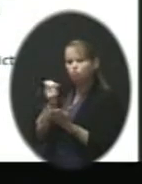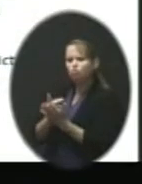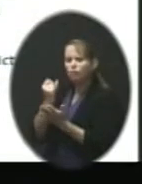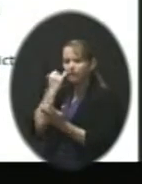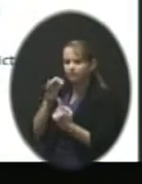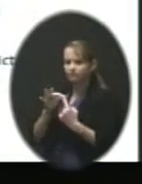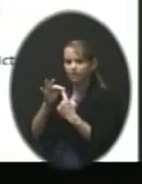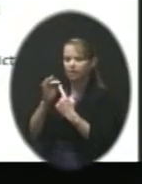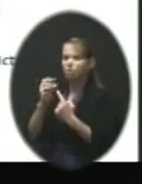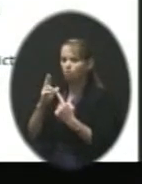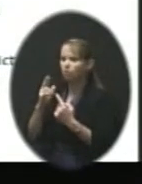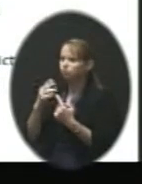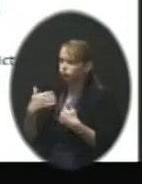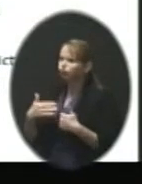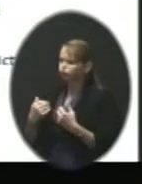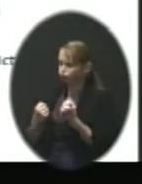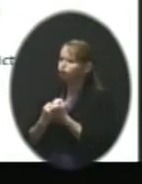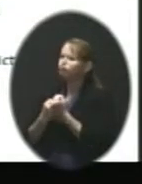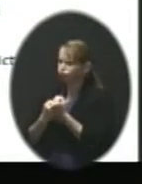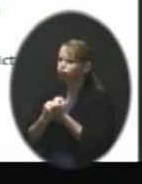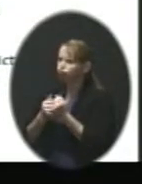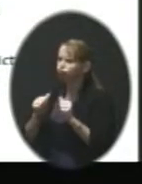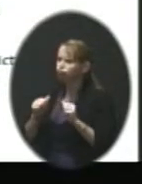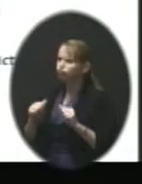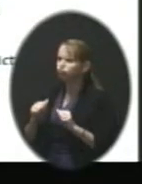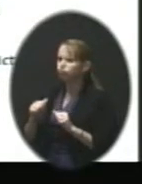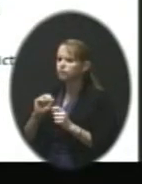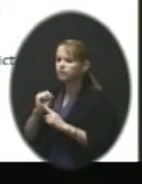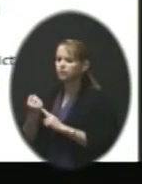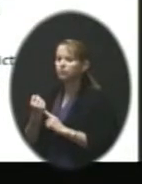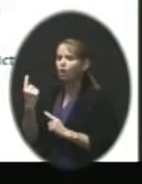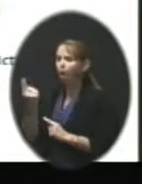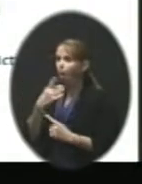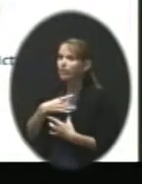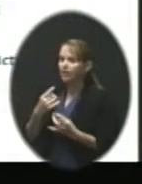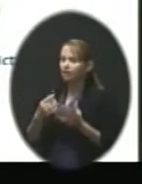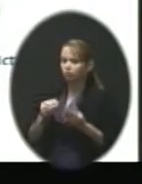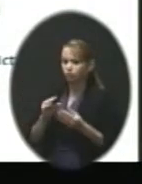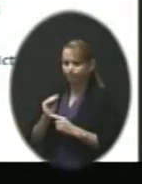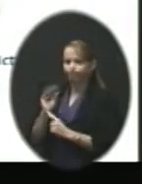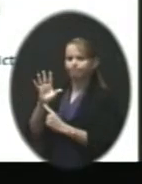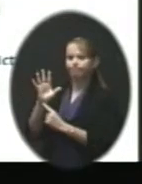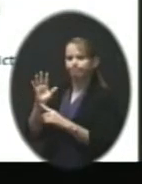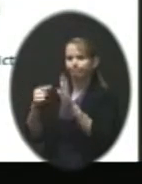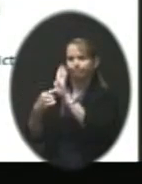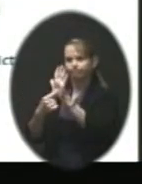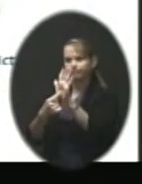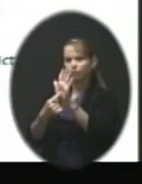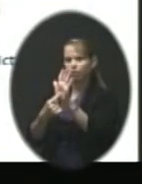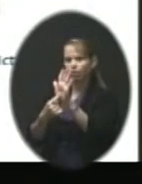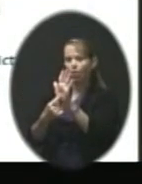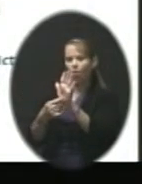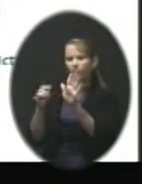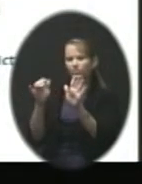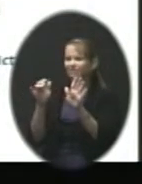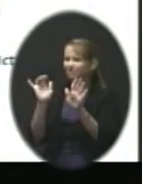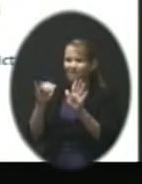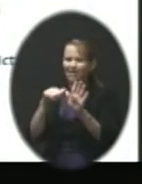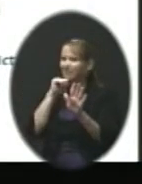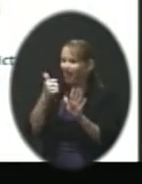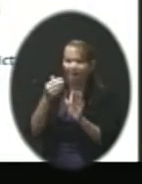highly justifiable situations. So always like to put that up there, one, to kind of eliminate that as the fix for